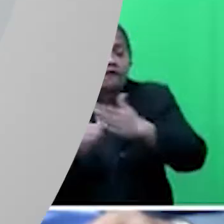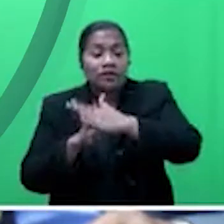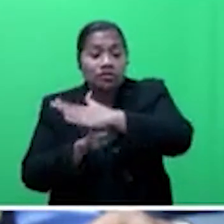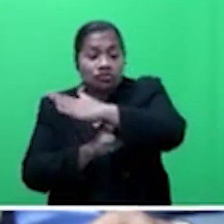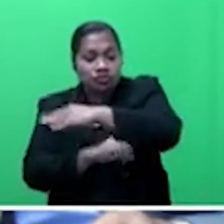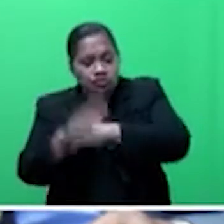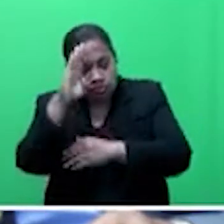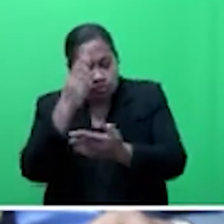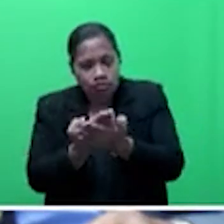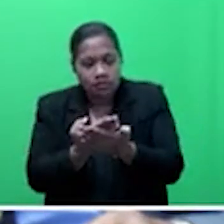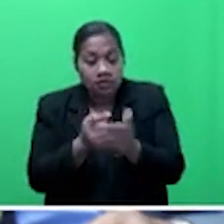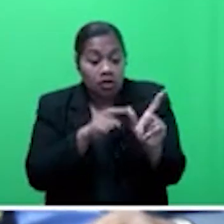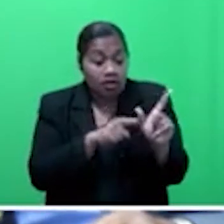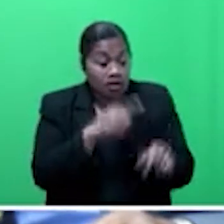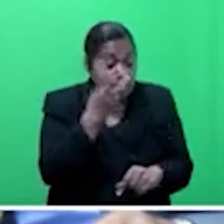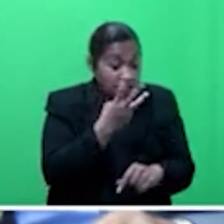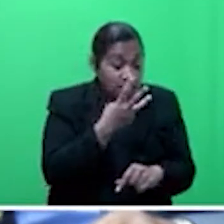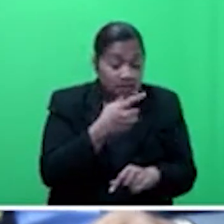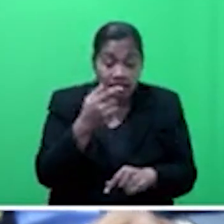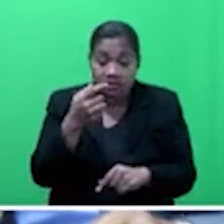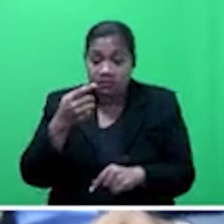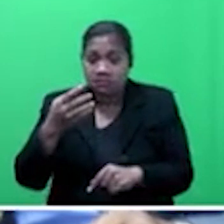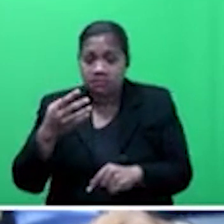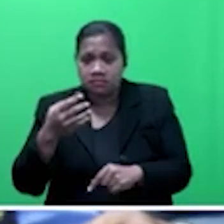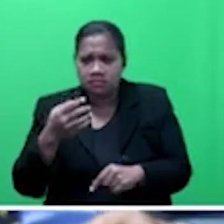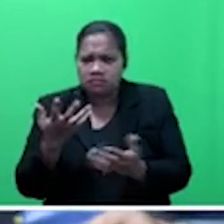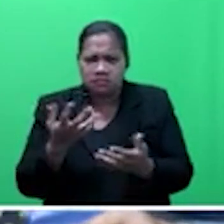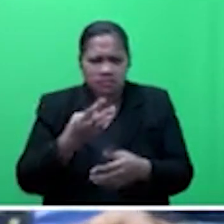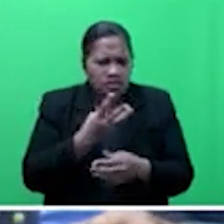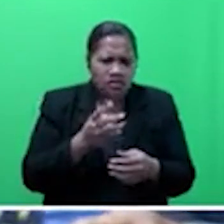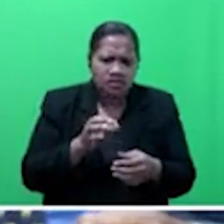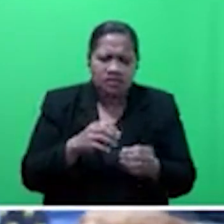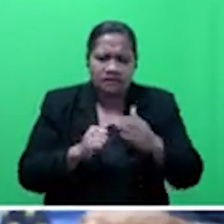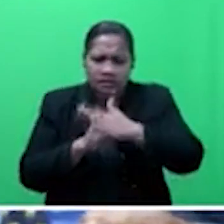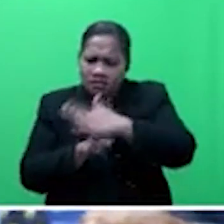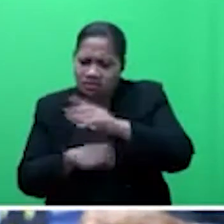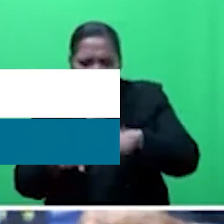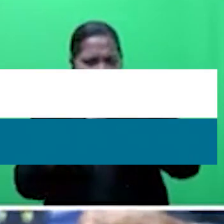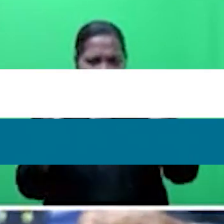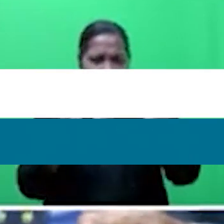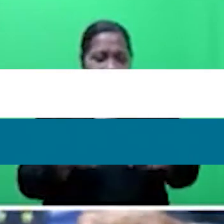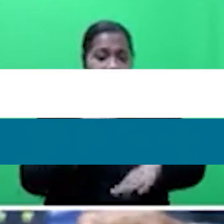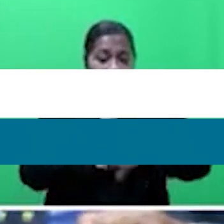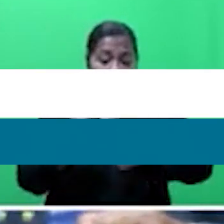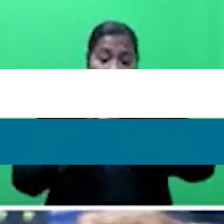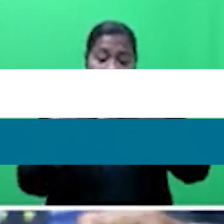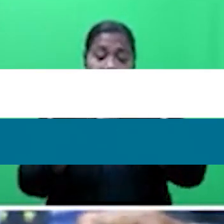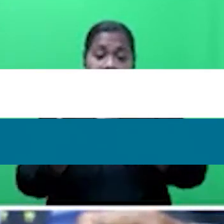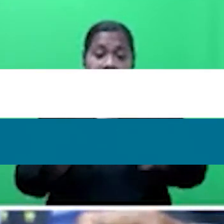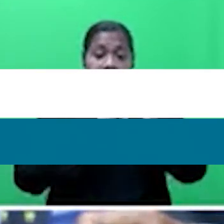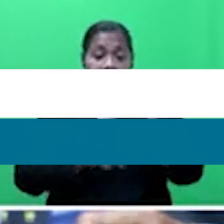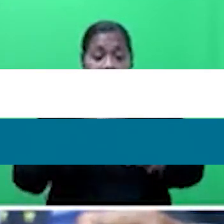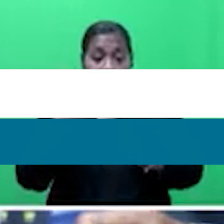Year 13 and foundation differ in several ways. Government offers Year 13 free, whereas for foundation